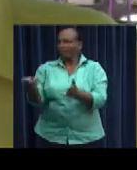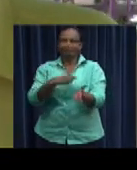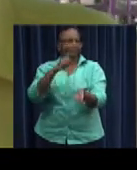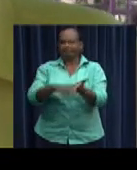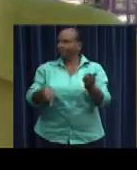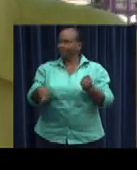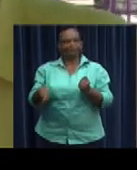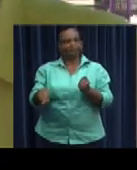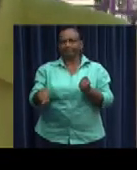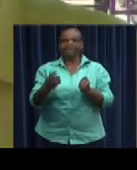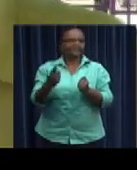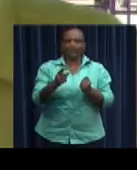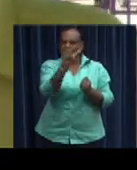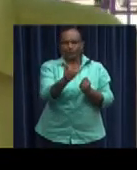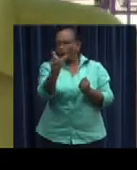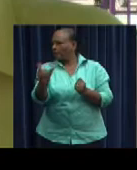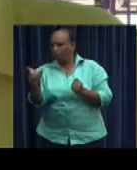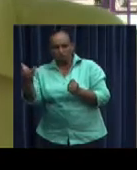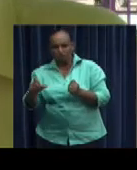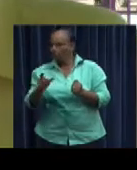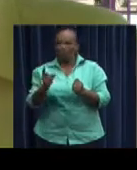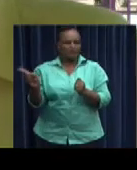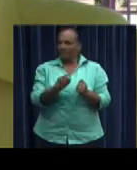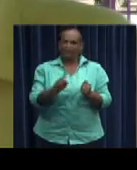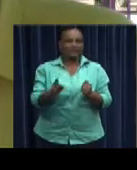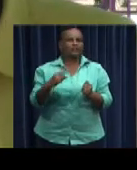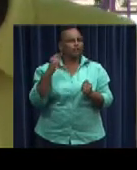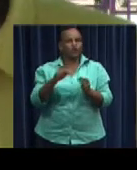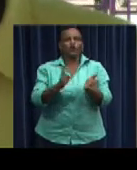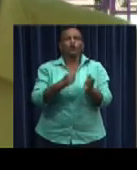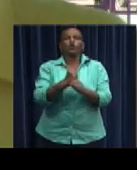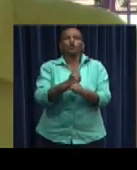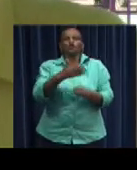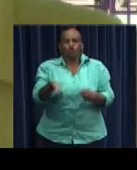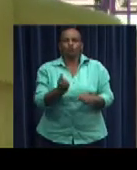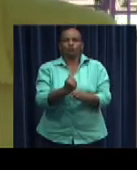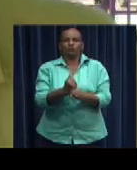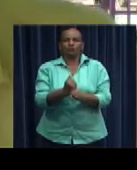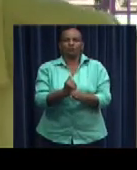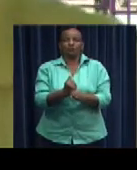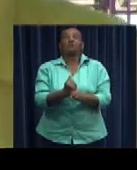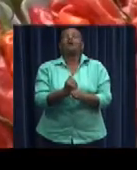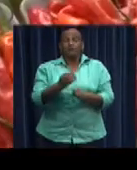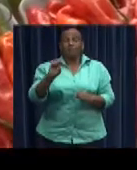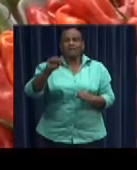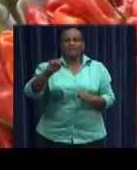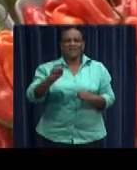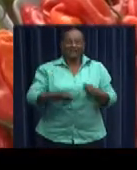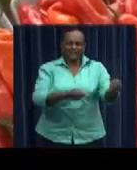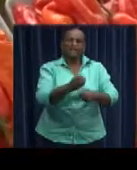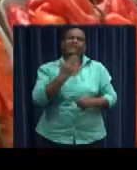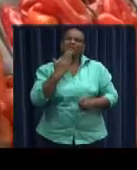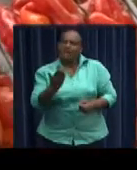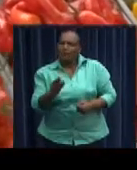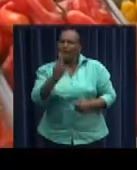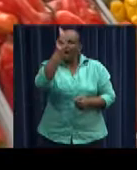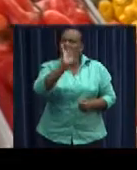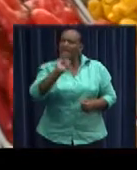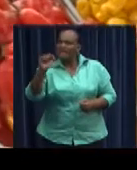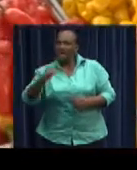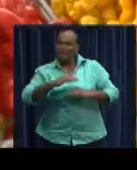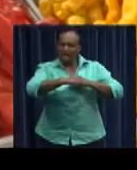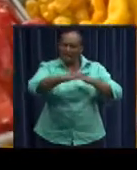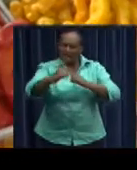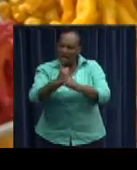Suriname, strongly disapproves of the fact that a few vendors stepping over the line. Manizel is grateful to the government